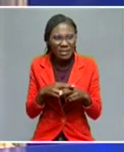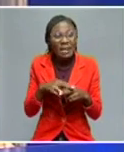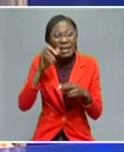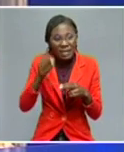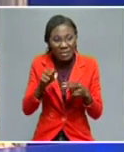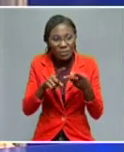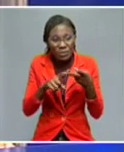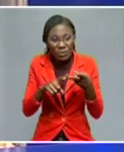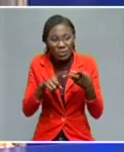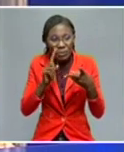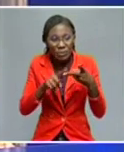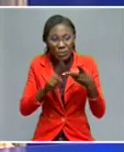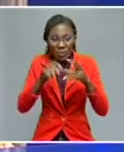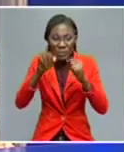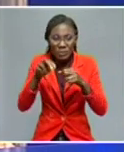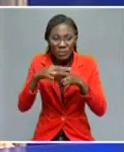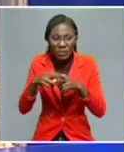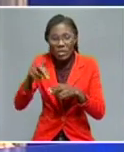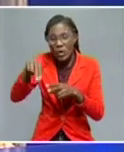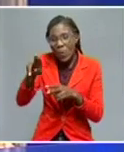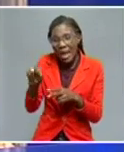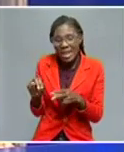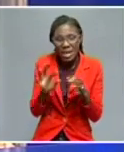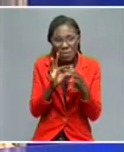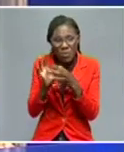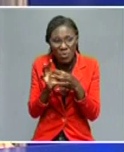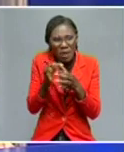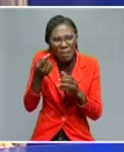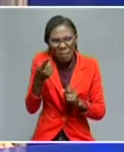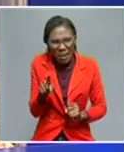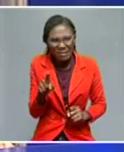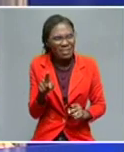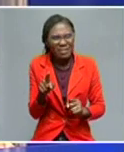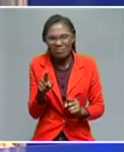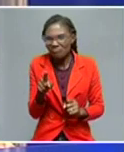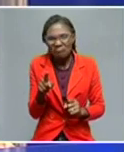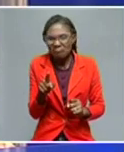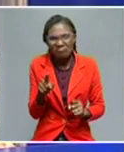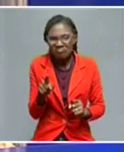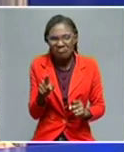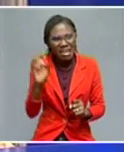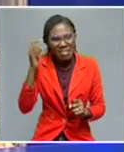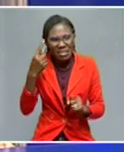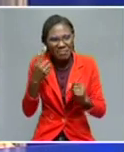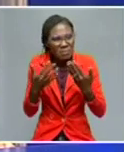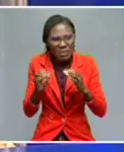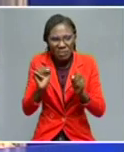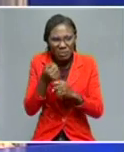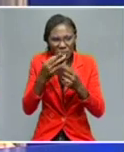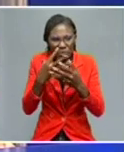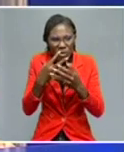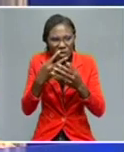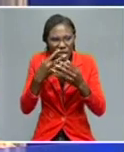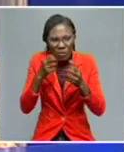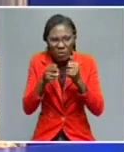Nations platform. But in terms of leverage, in terms of real influence, there is not